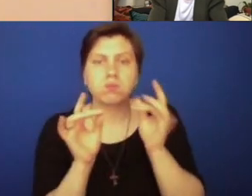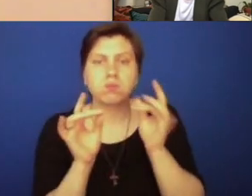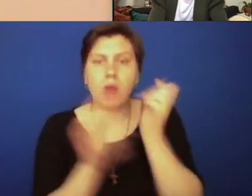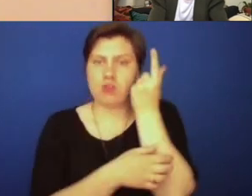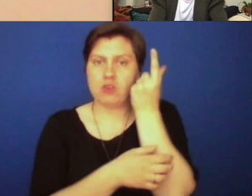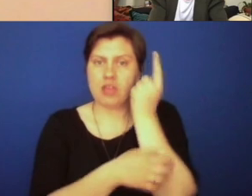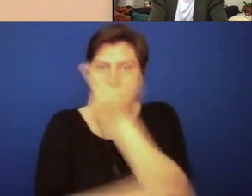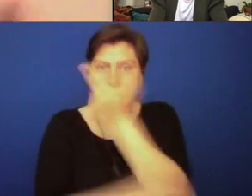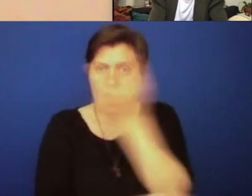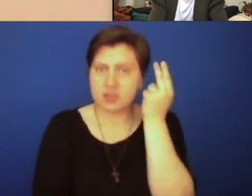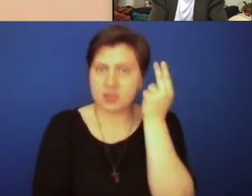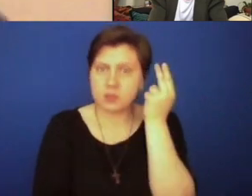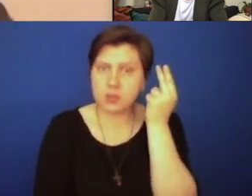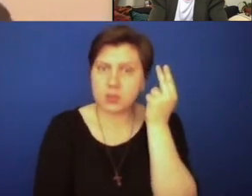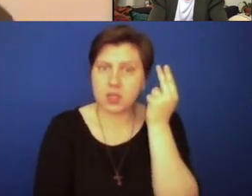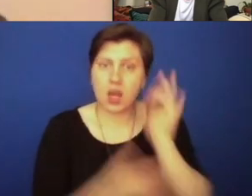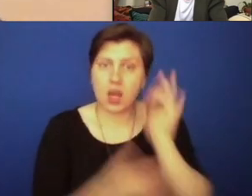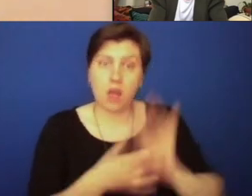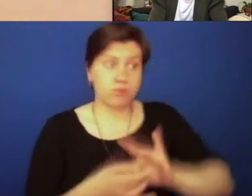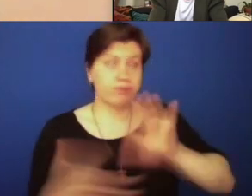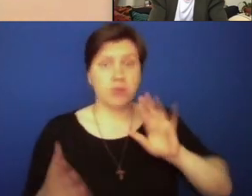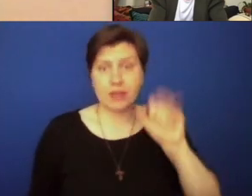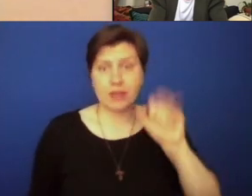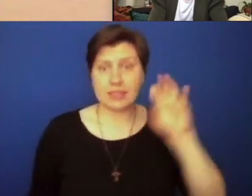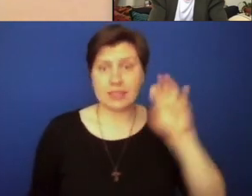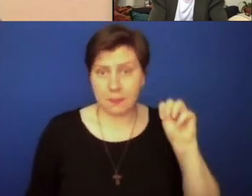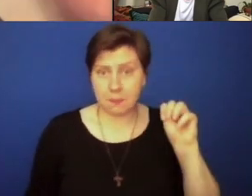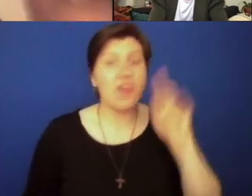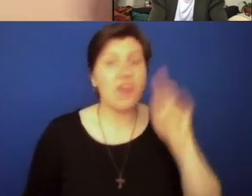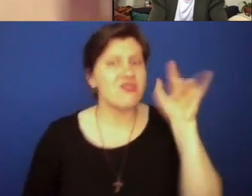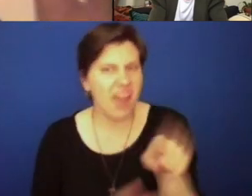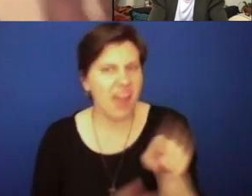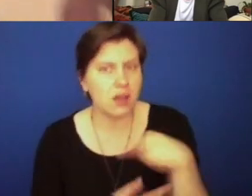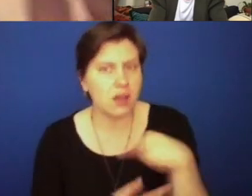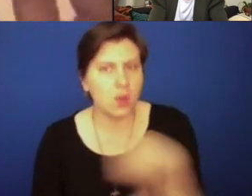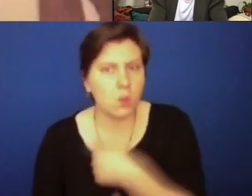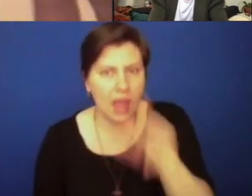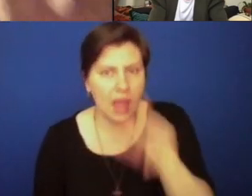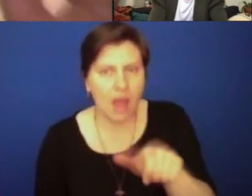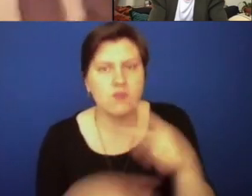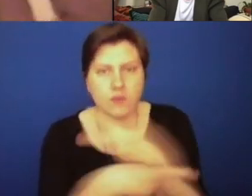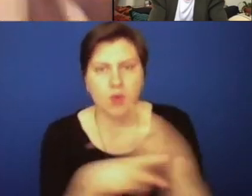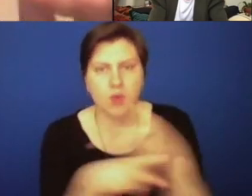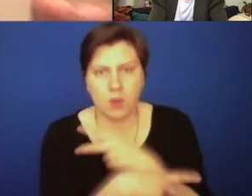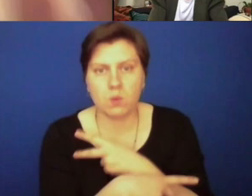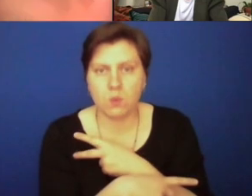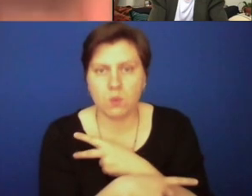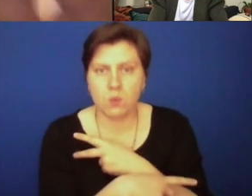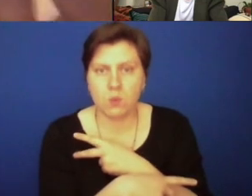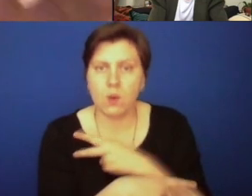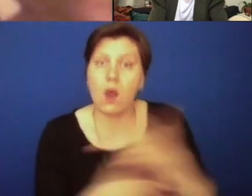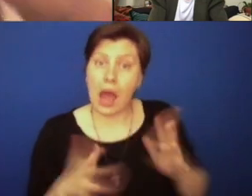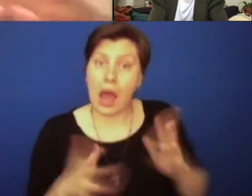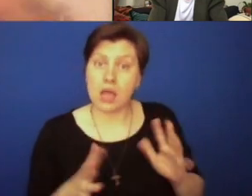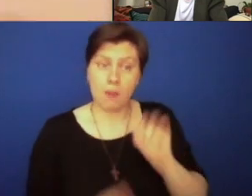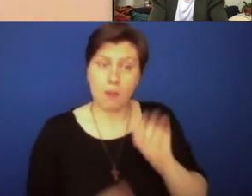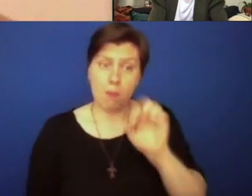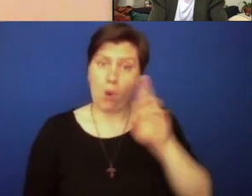an understanding of Catholicism free from racism. And that is what we have to sort of begin to look at. There has been a moral compass